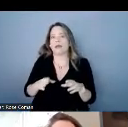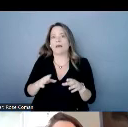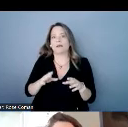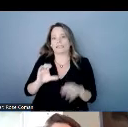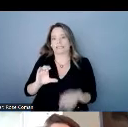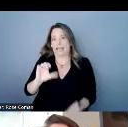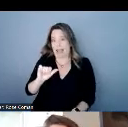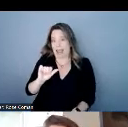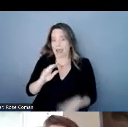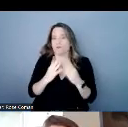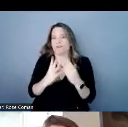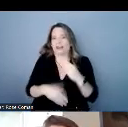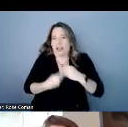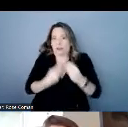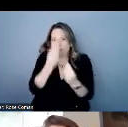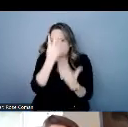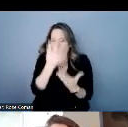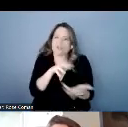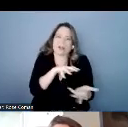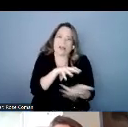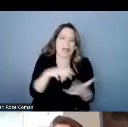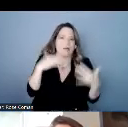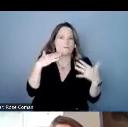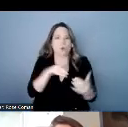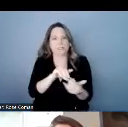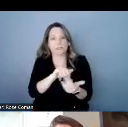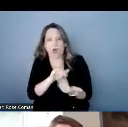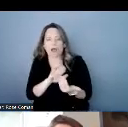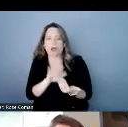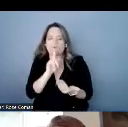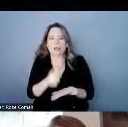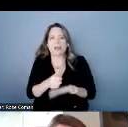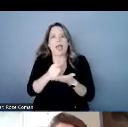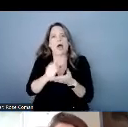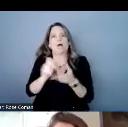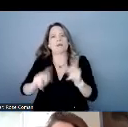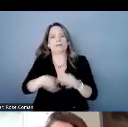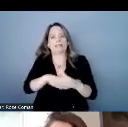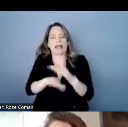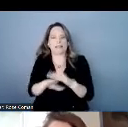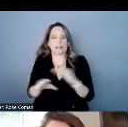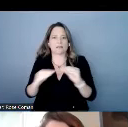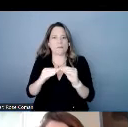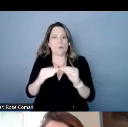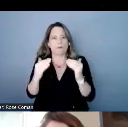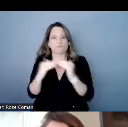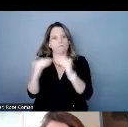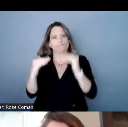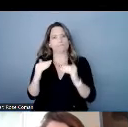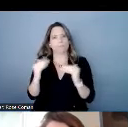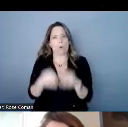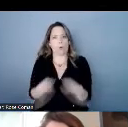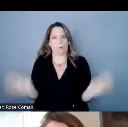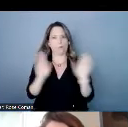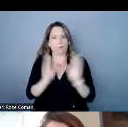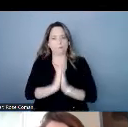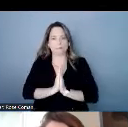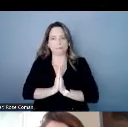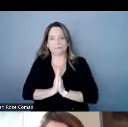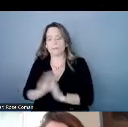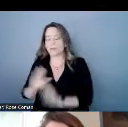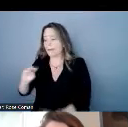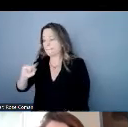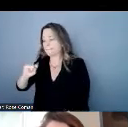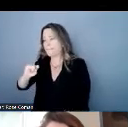that can be helpful with accessibility needs christina i know you're like focusing on the context but what about uh in case you call